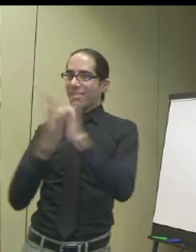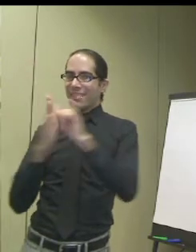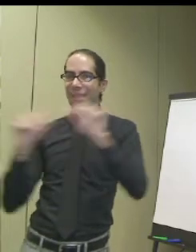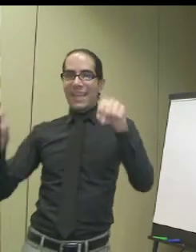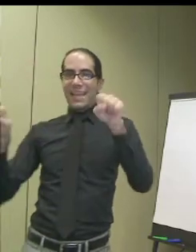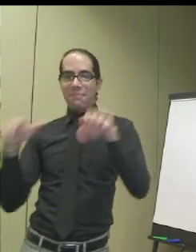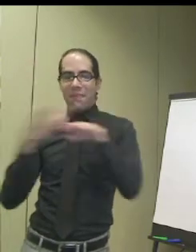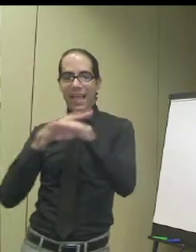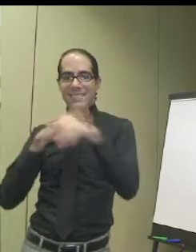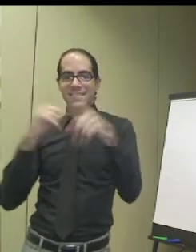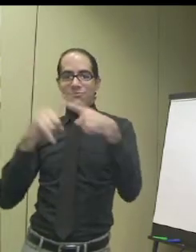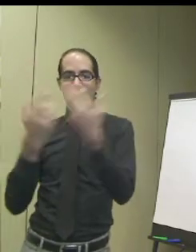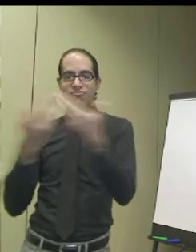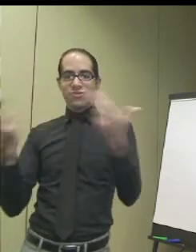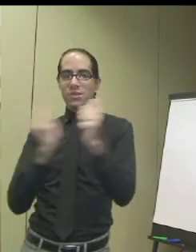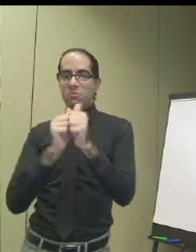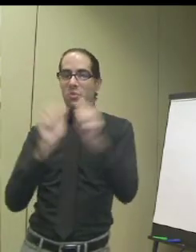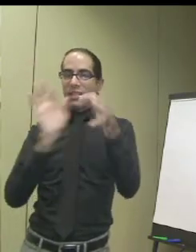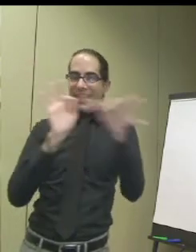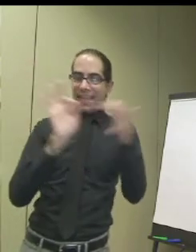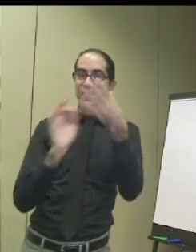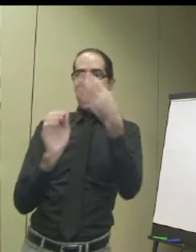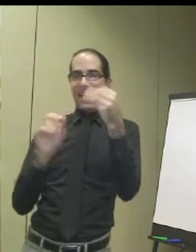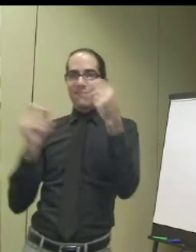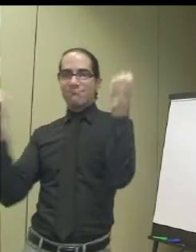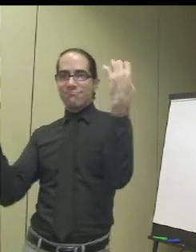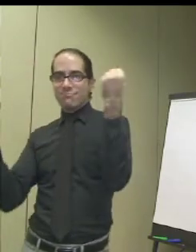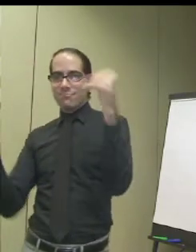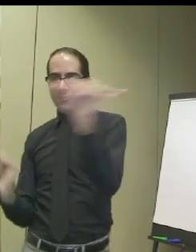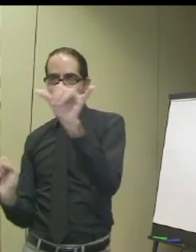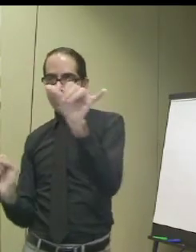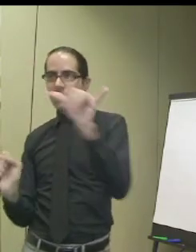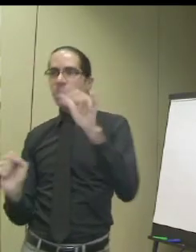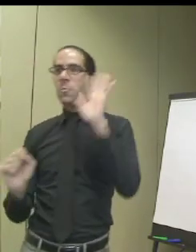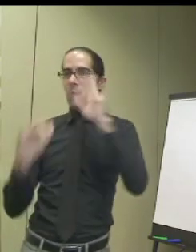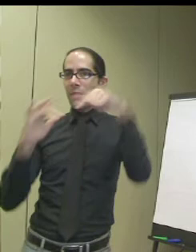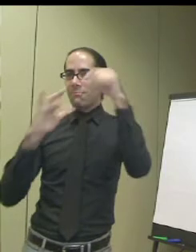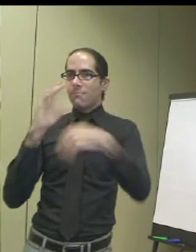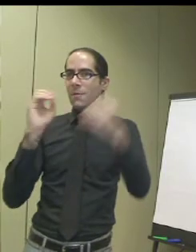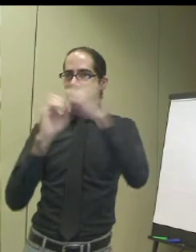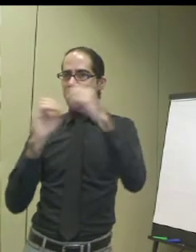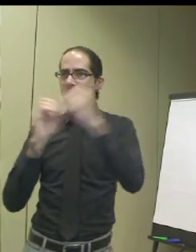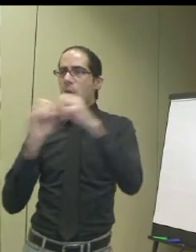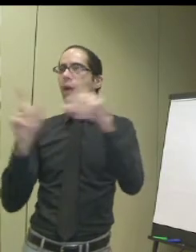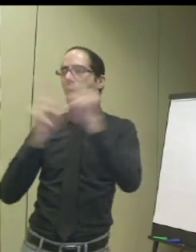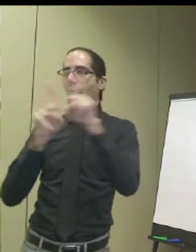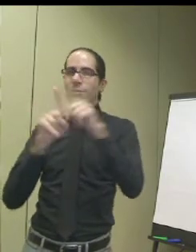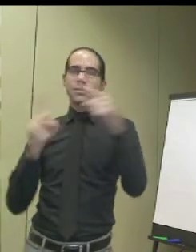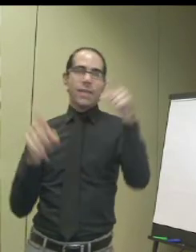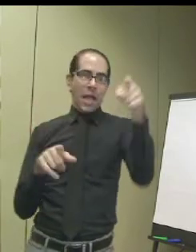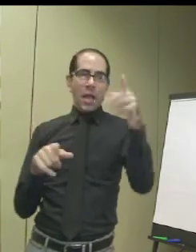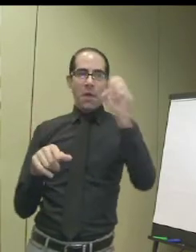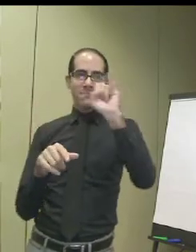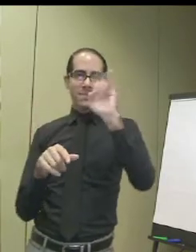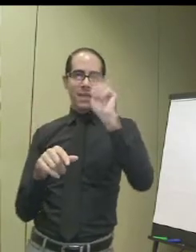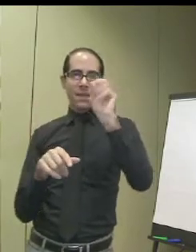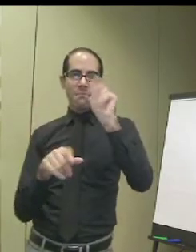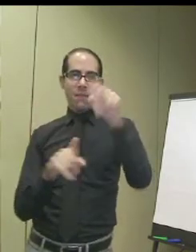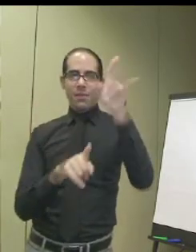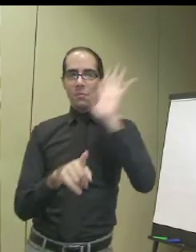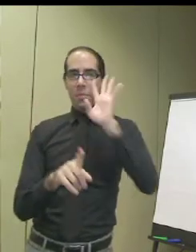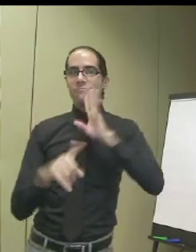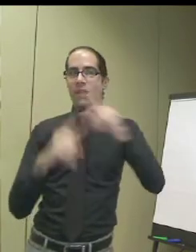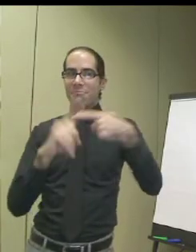What we'd like to focus on more and more is technology. And making that accessible with resources. Including captioning and sign language interpreting of